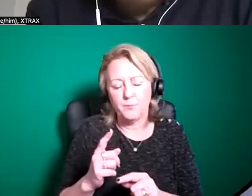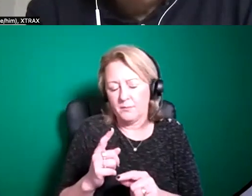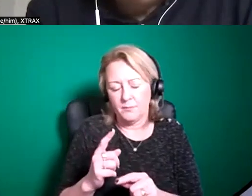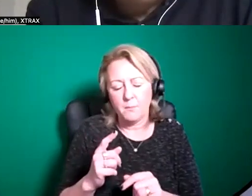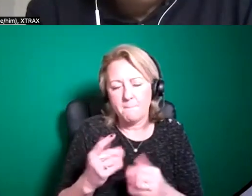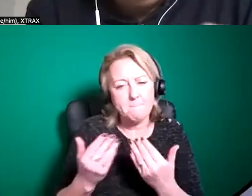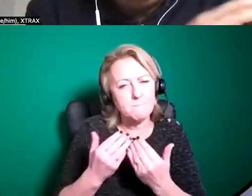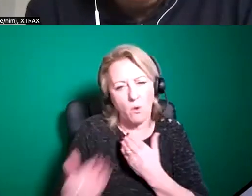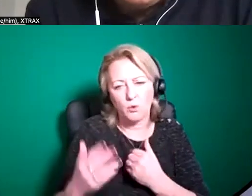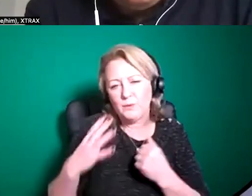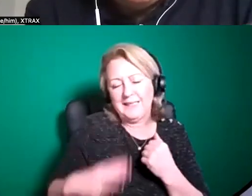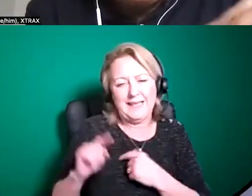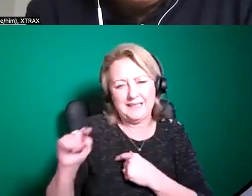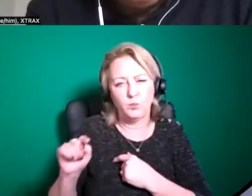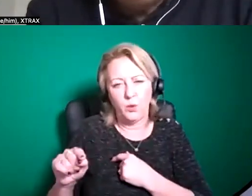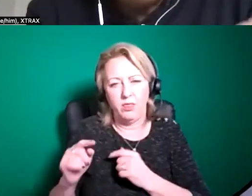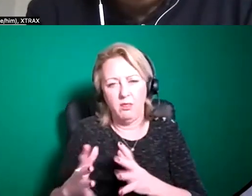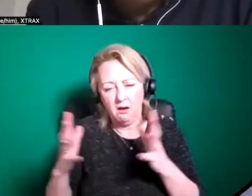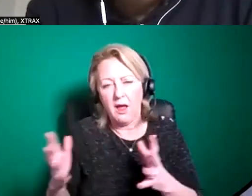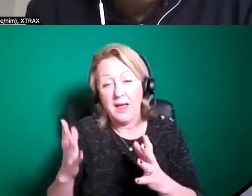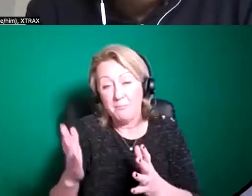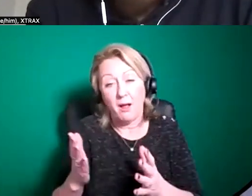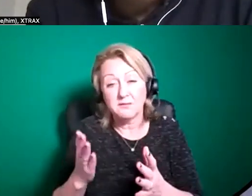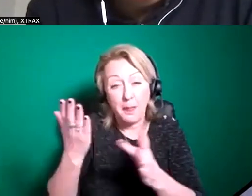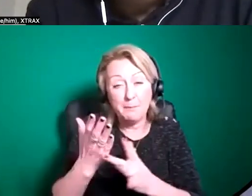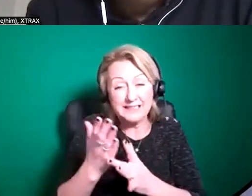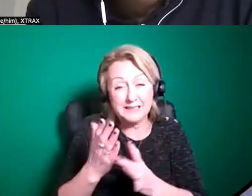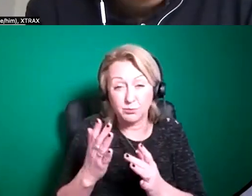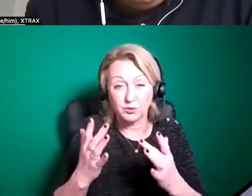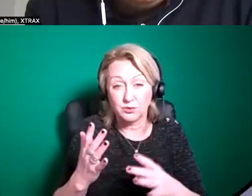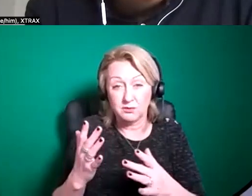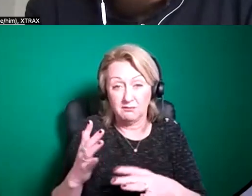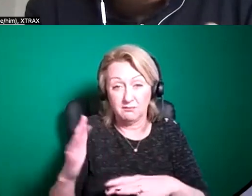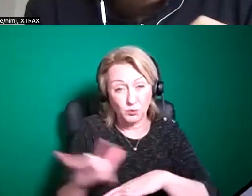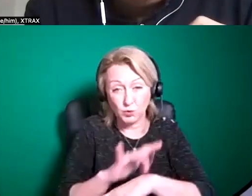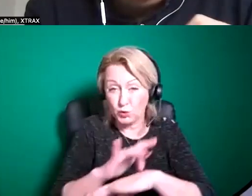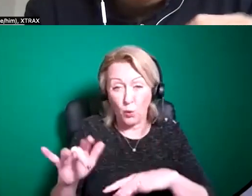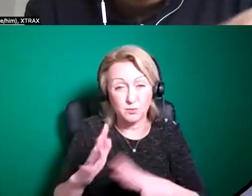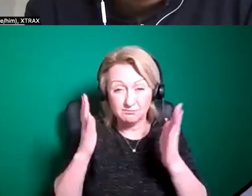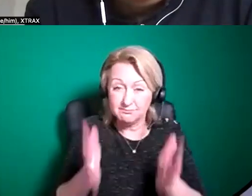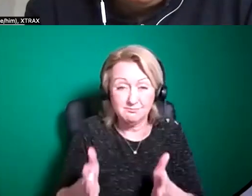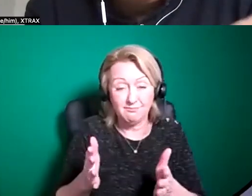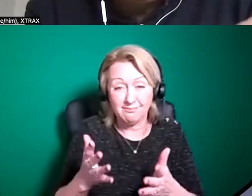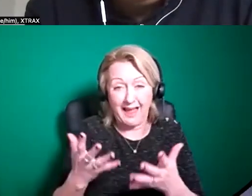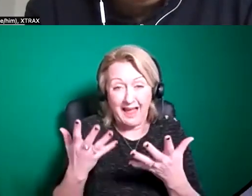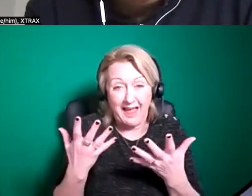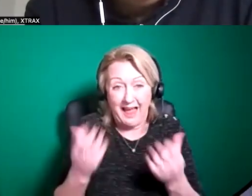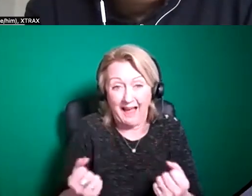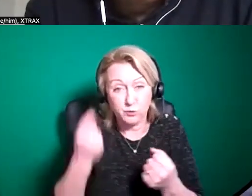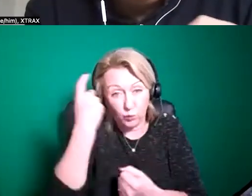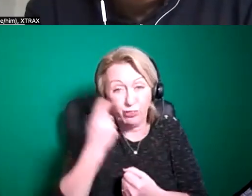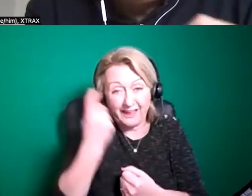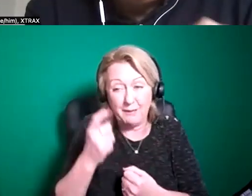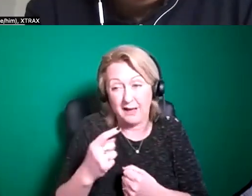even kind of medium-scale shows need to be thinking about this as well um i think what we found through our last open